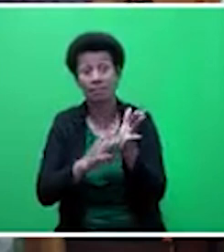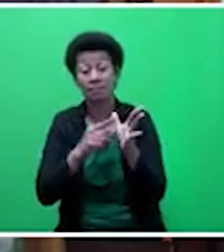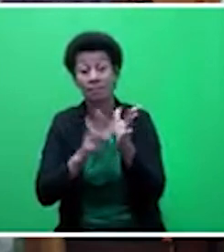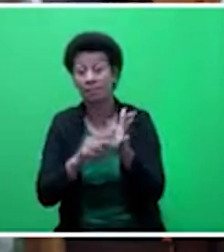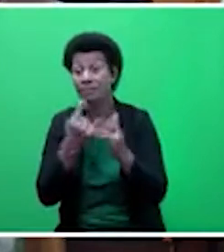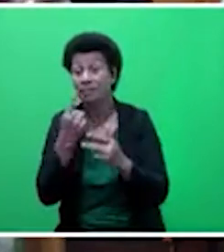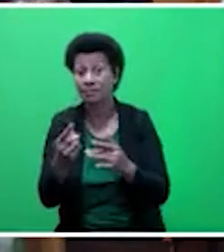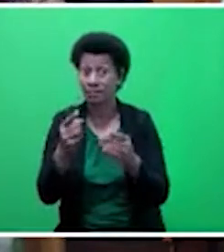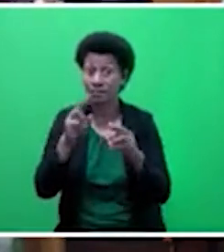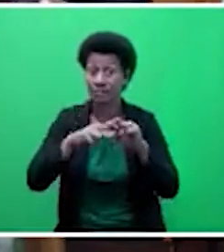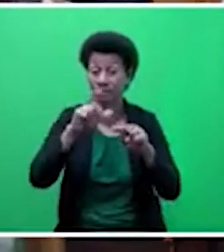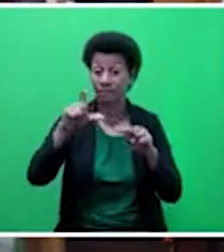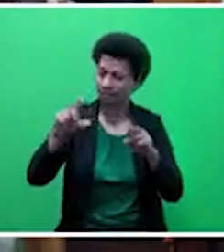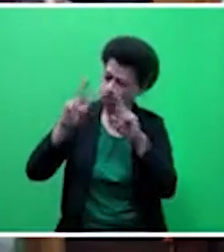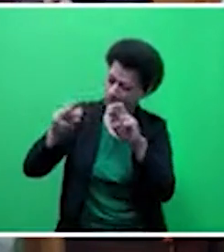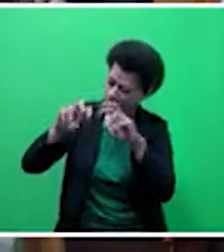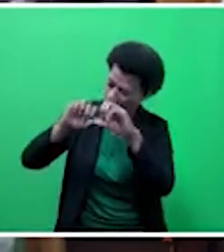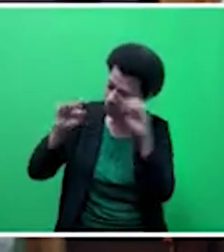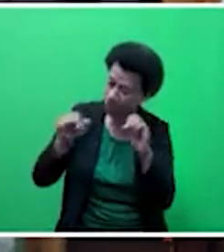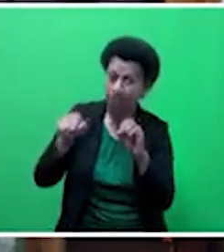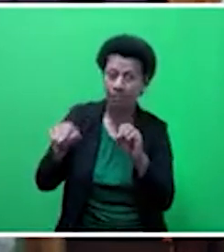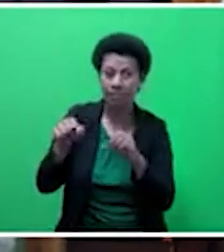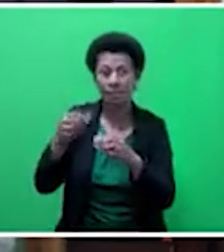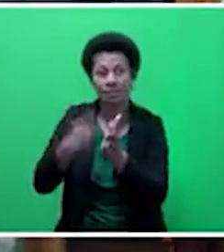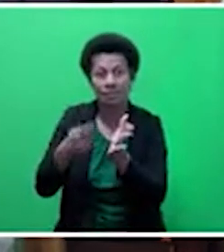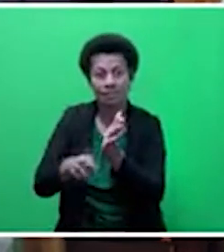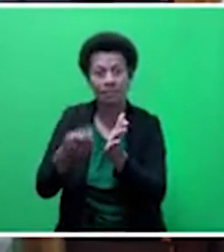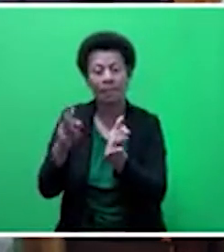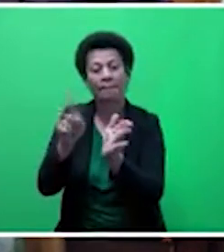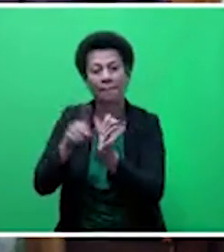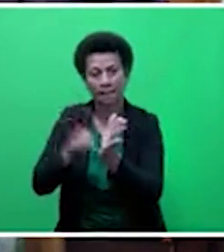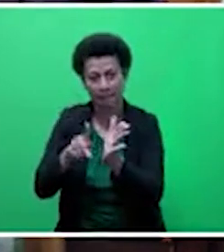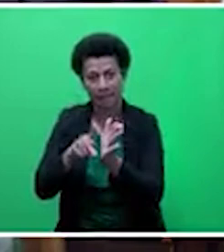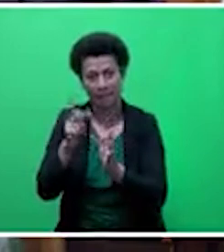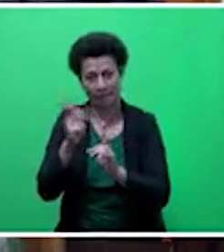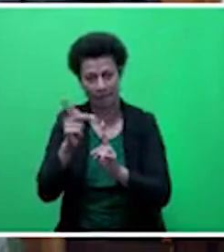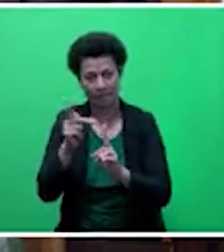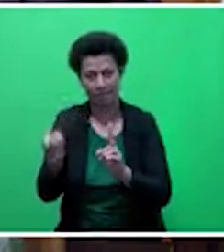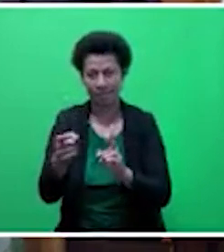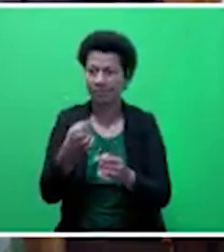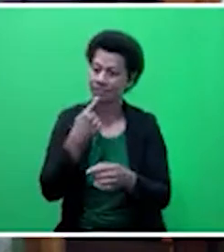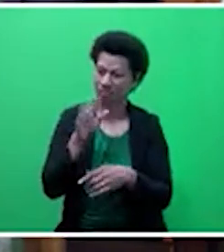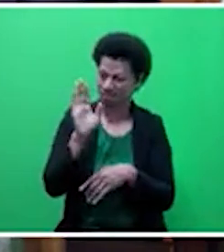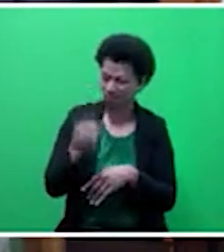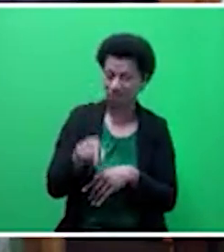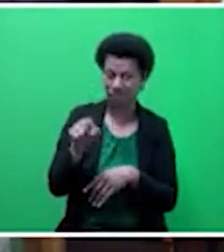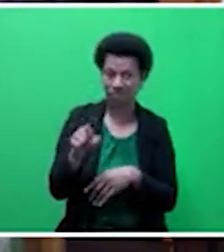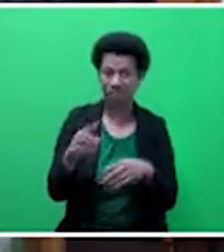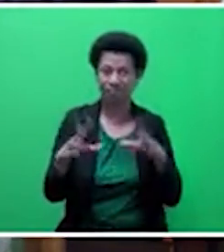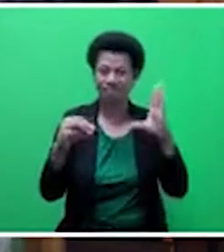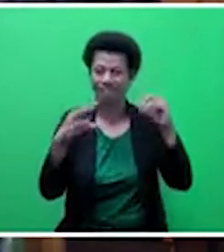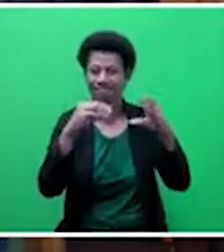FCCC for rental purposes in 2018. Order. Order. Mr. Speaker, sir. Mr. Speaker, sir,